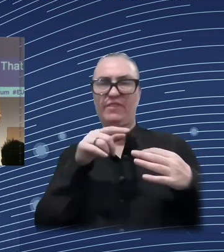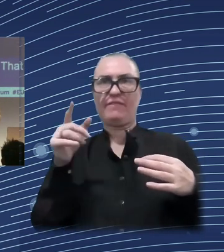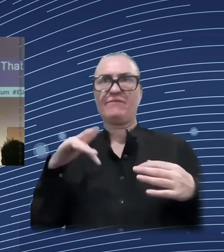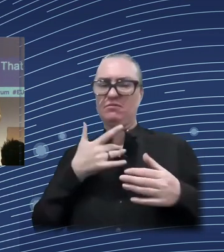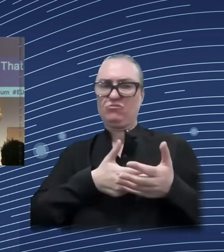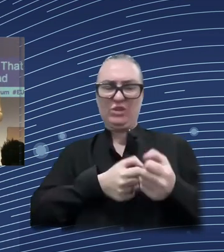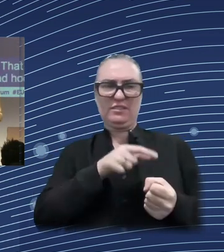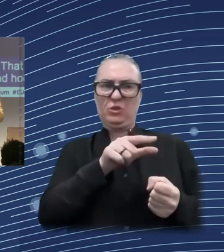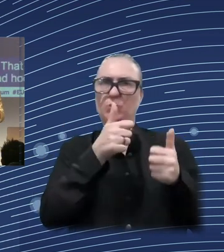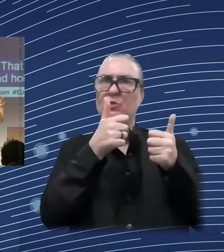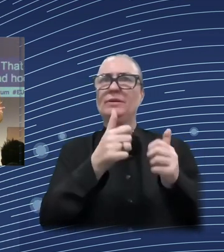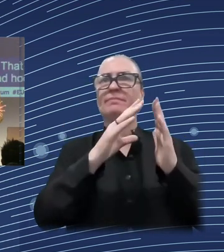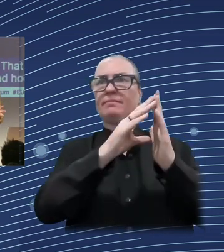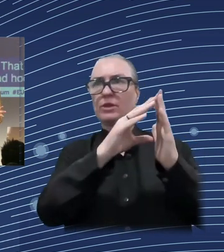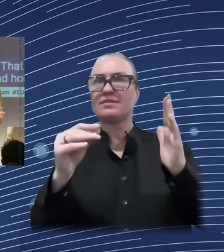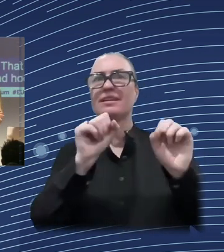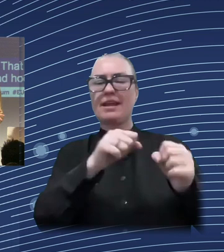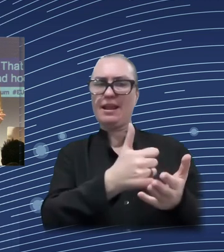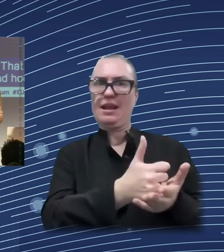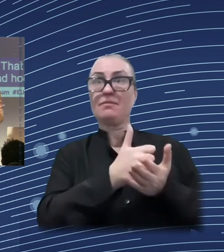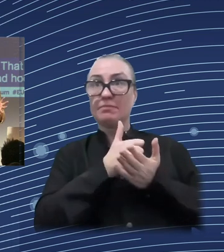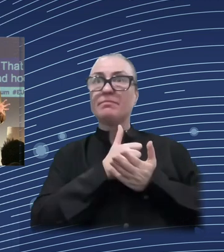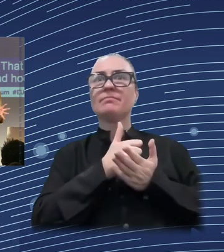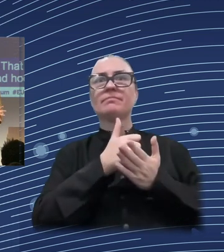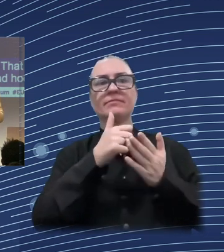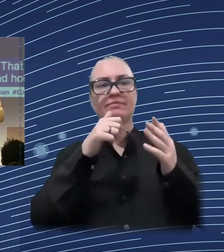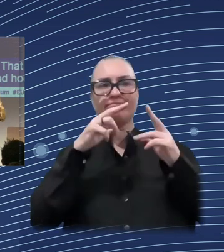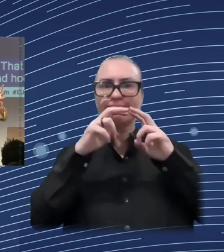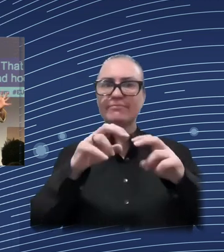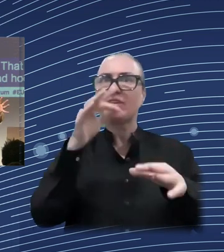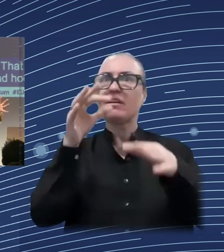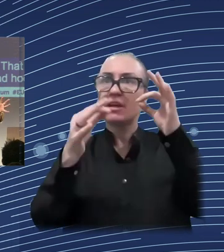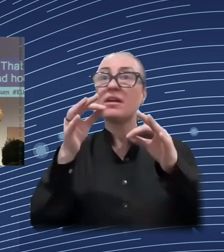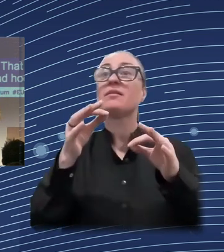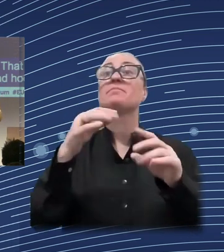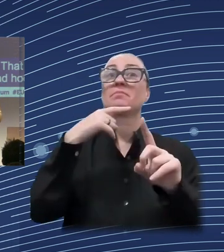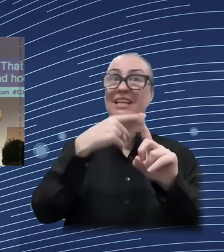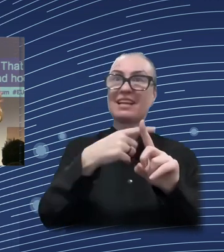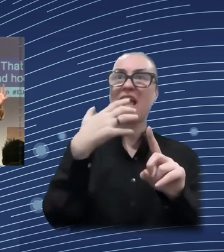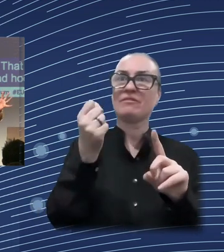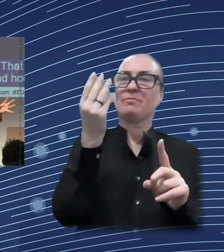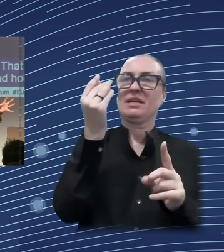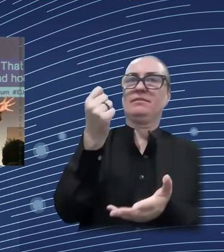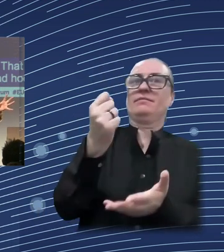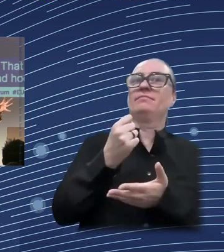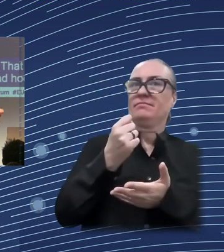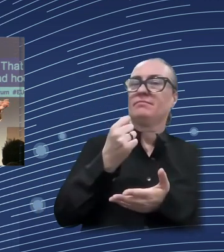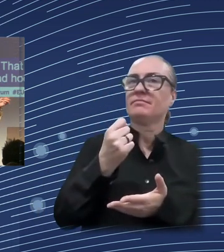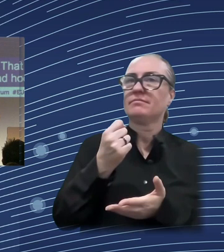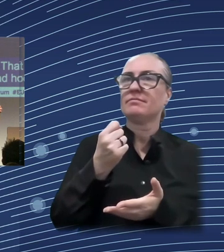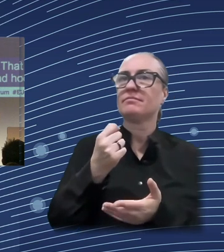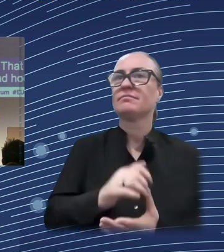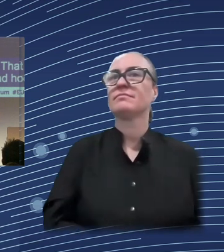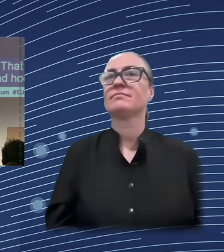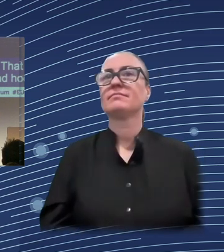annual budget would be we're considering a policy of this sort of shape. Can you model a template for us